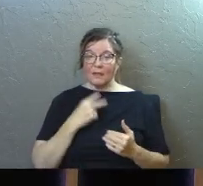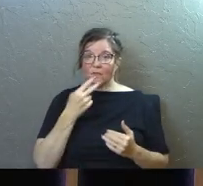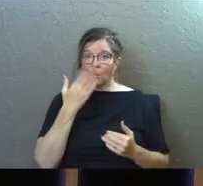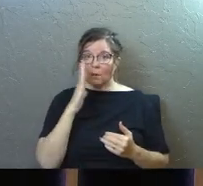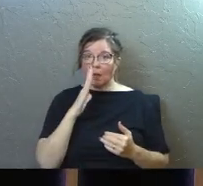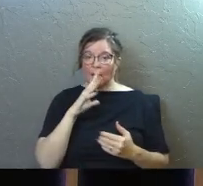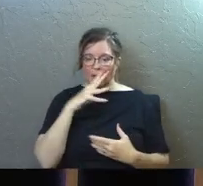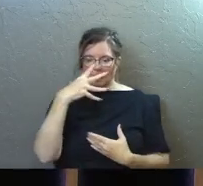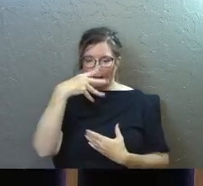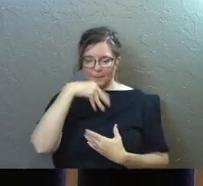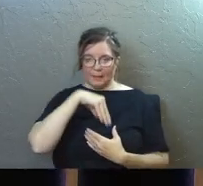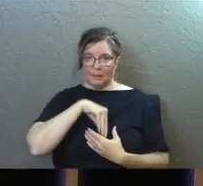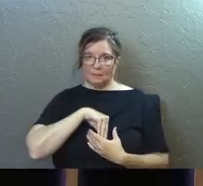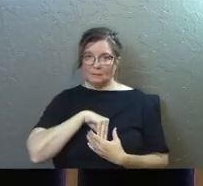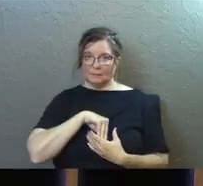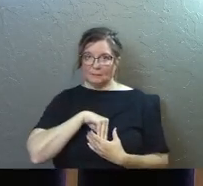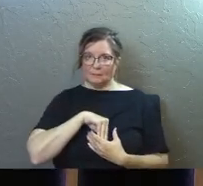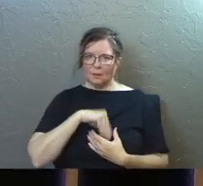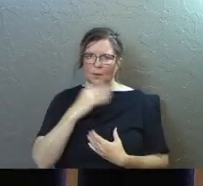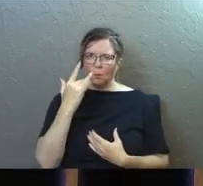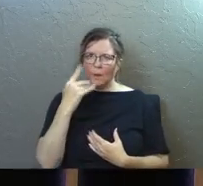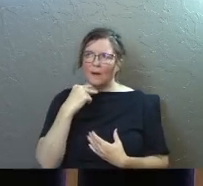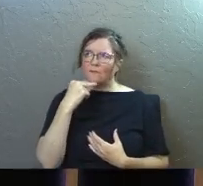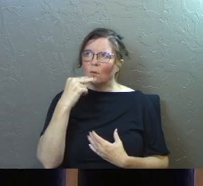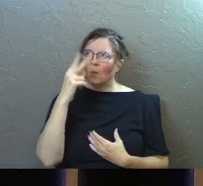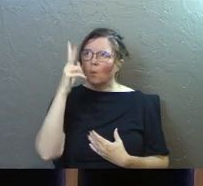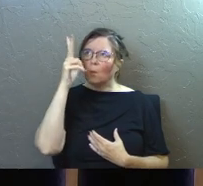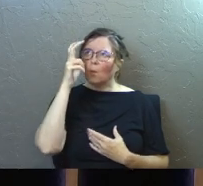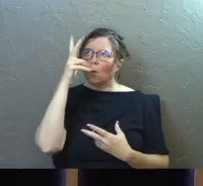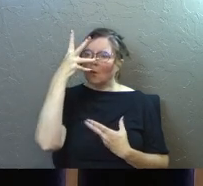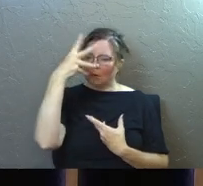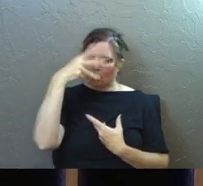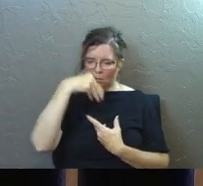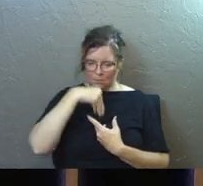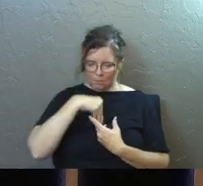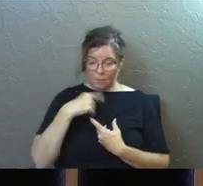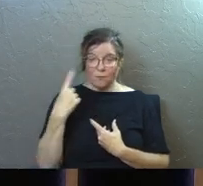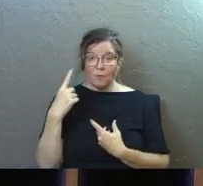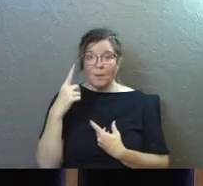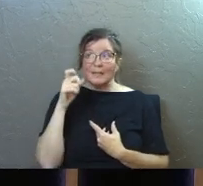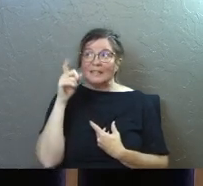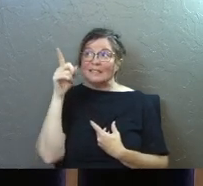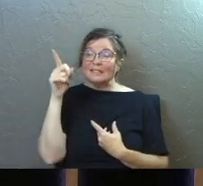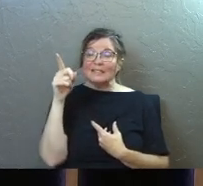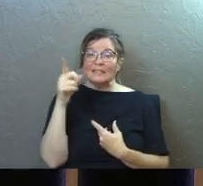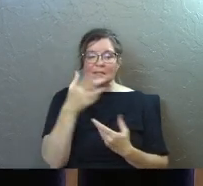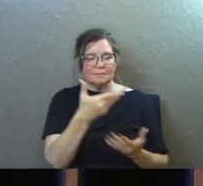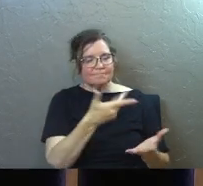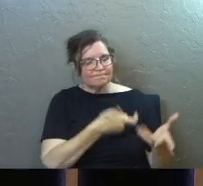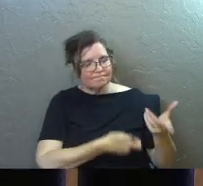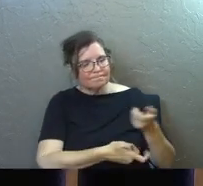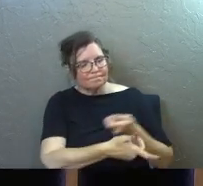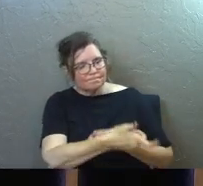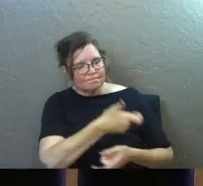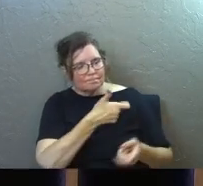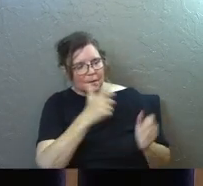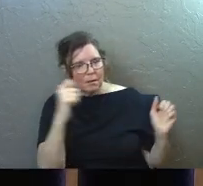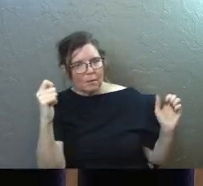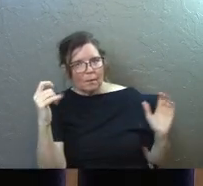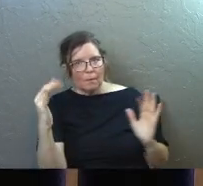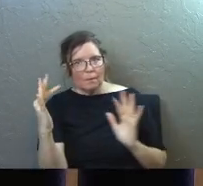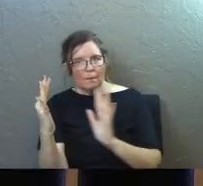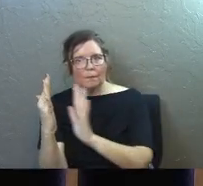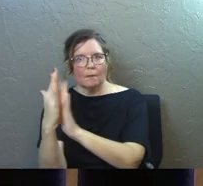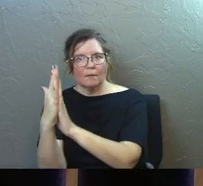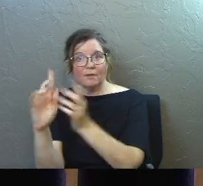the voice of God come into your life. Why does the voice of God want to come into your life? Because he's drawing you into closer friendship with him.